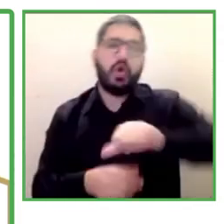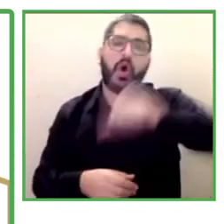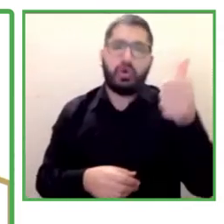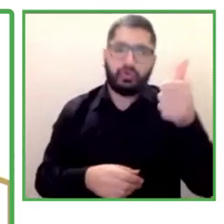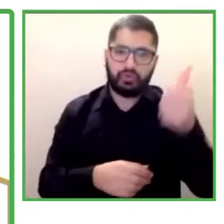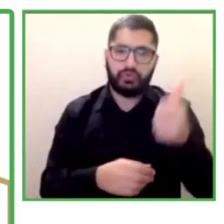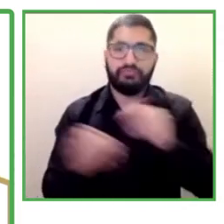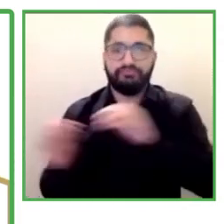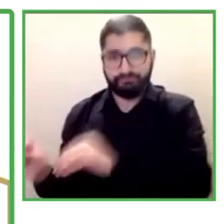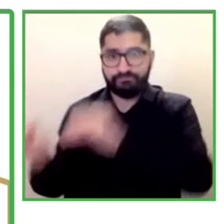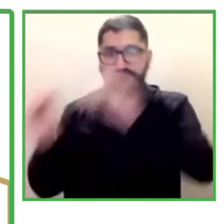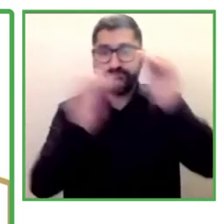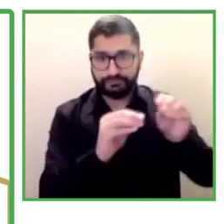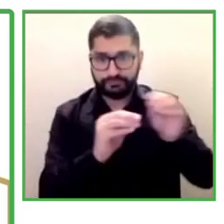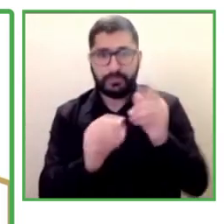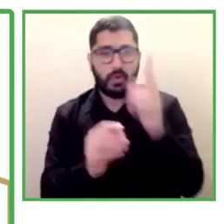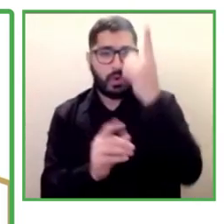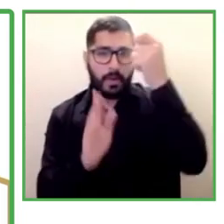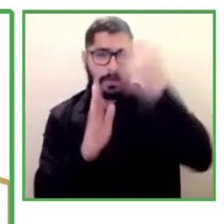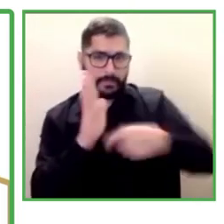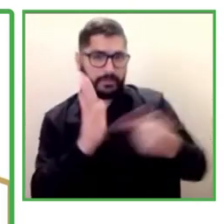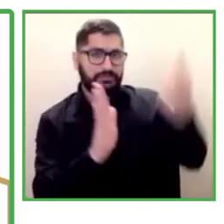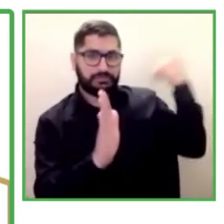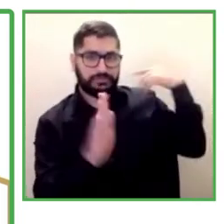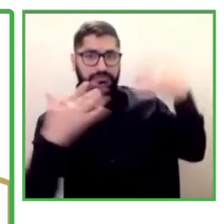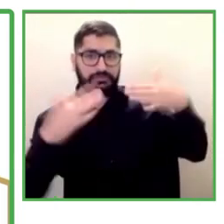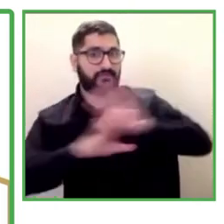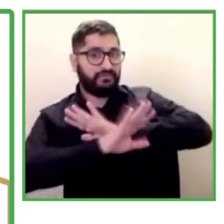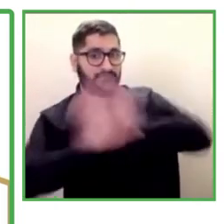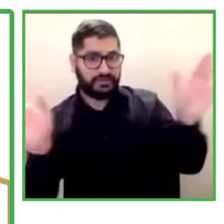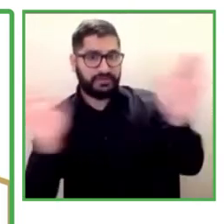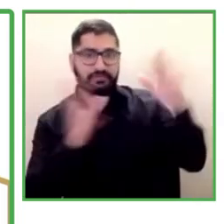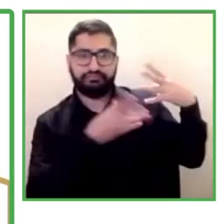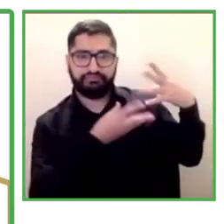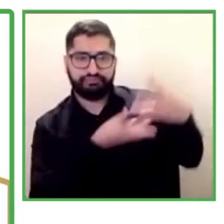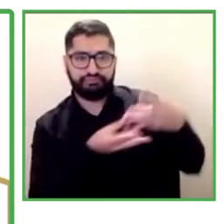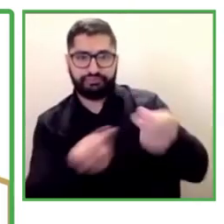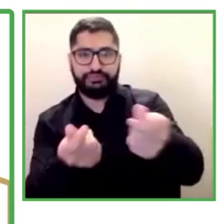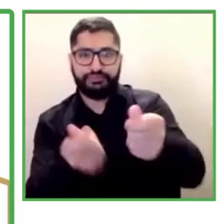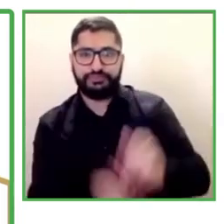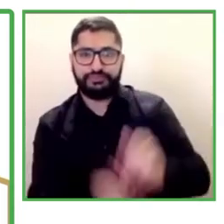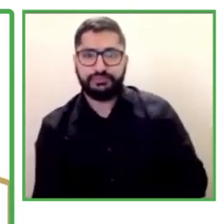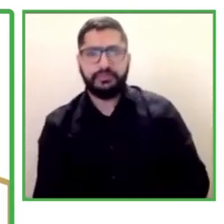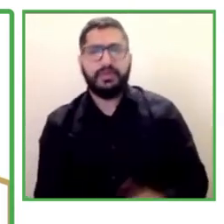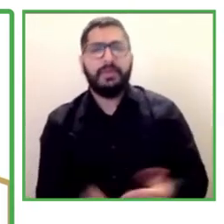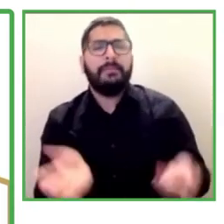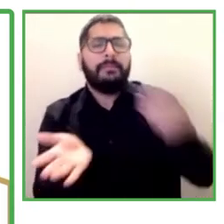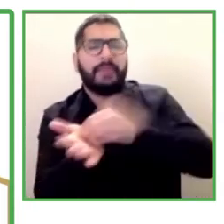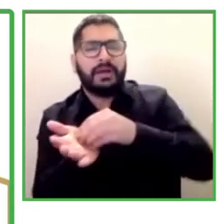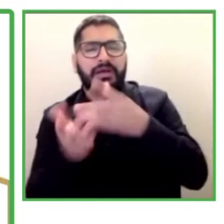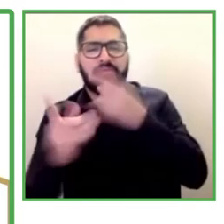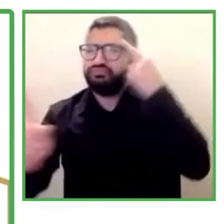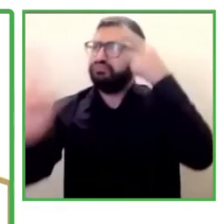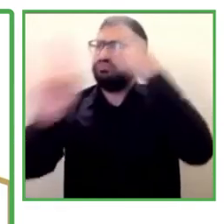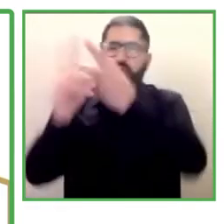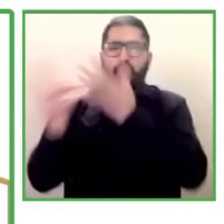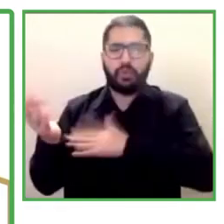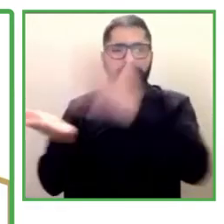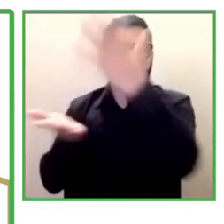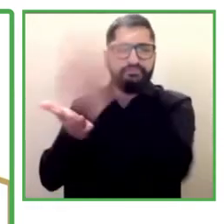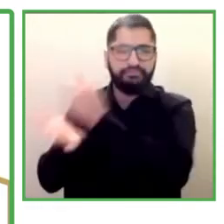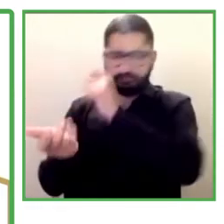finished last year, I would say that the most important thing, the most challenging part was to adjust the methodology